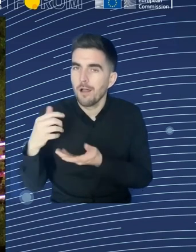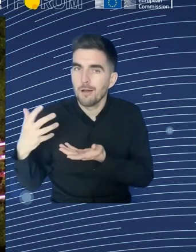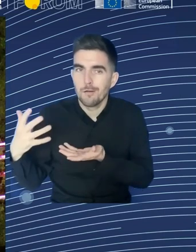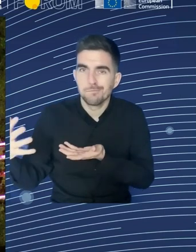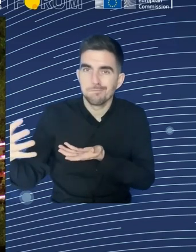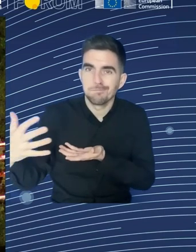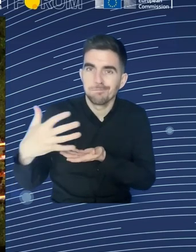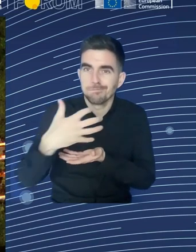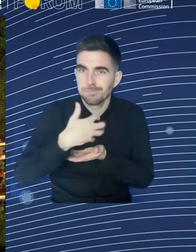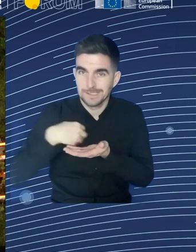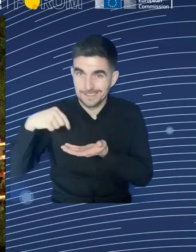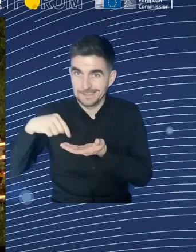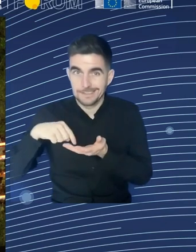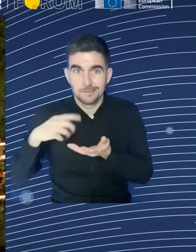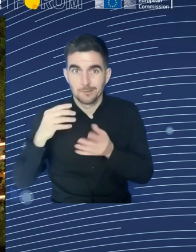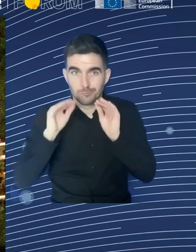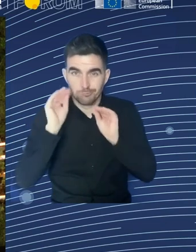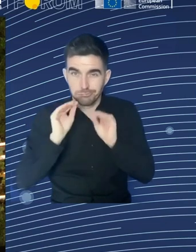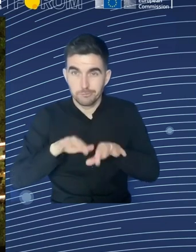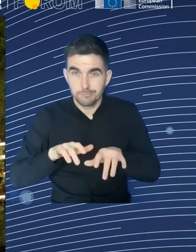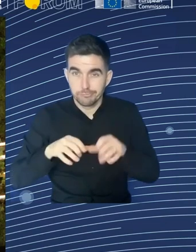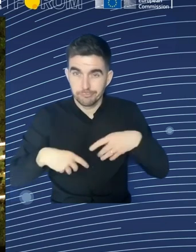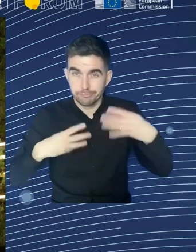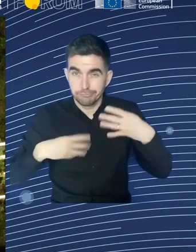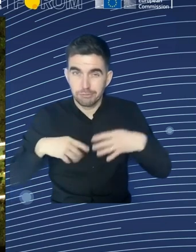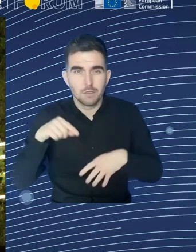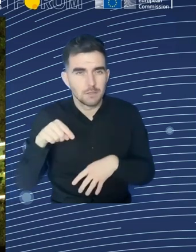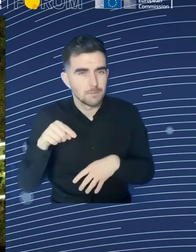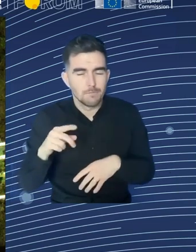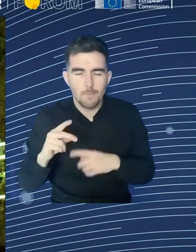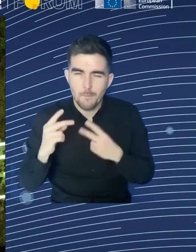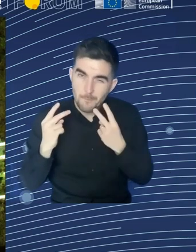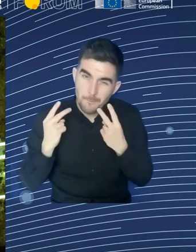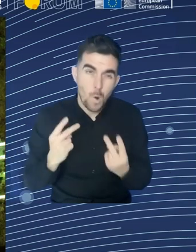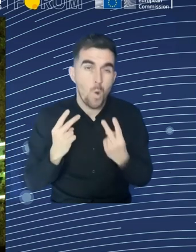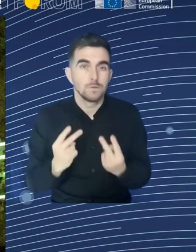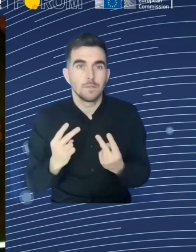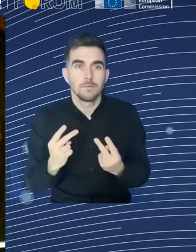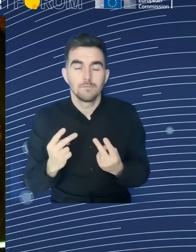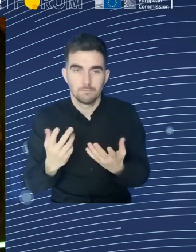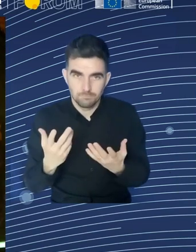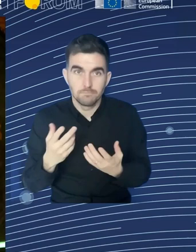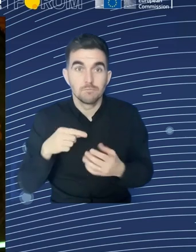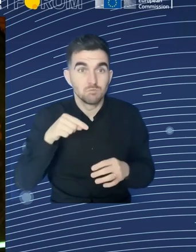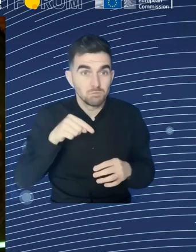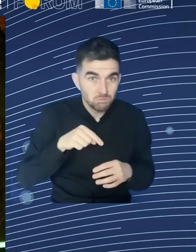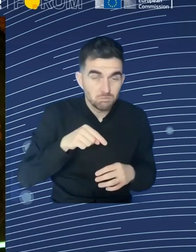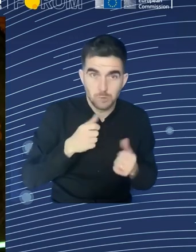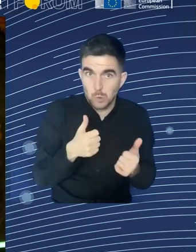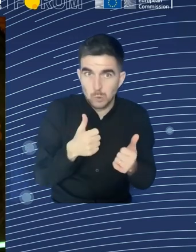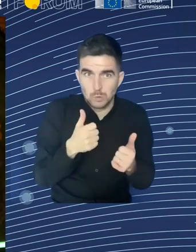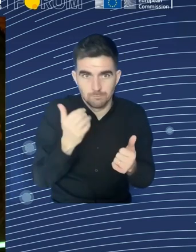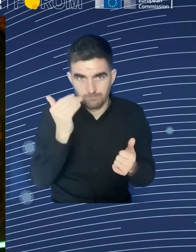only qualitative, but could be accompanied by quality measurements. And, of course,